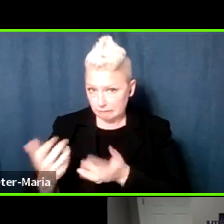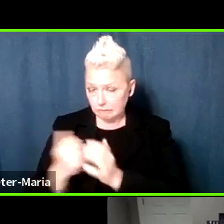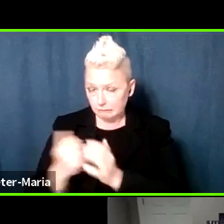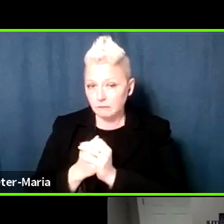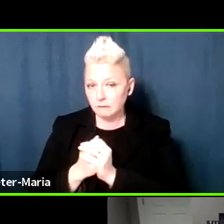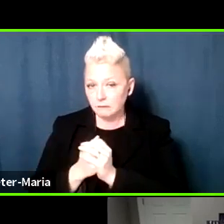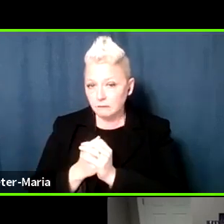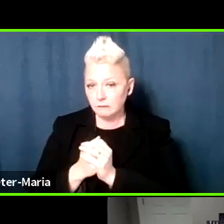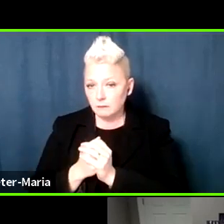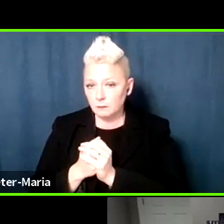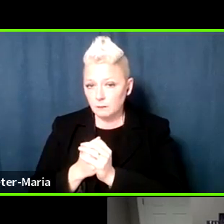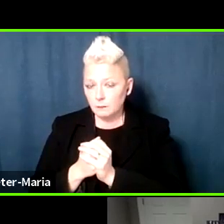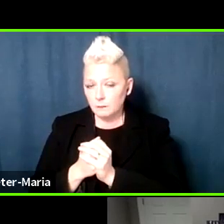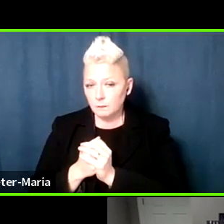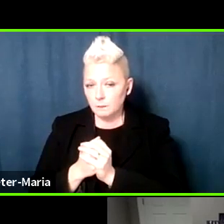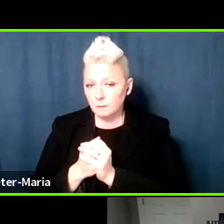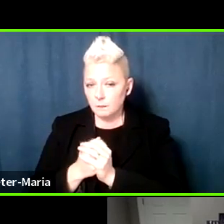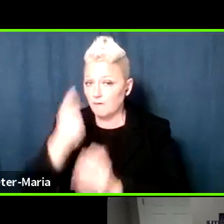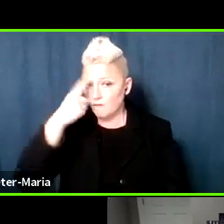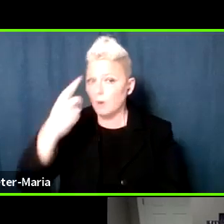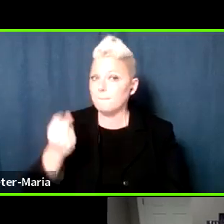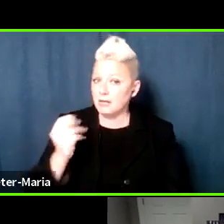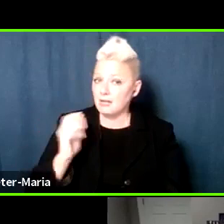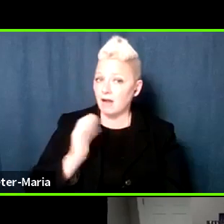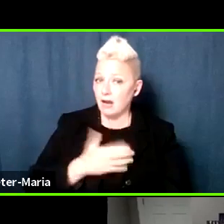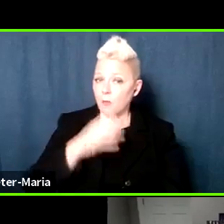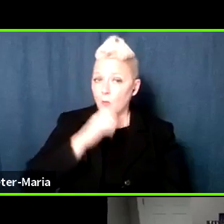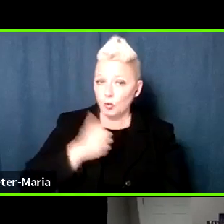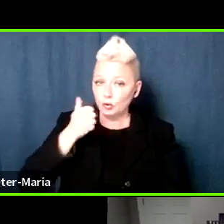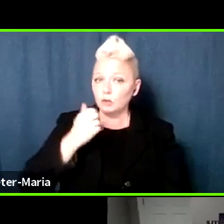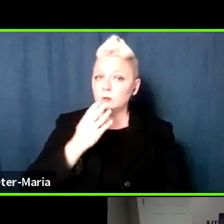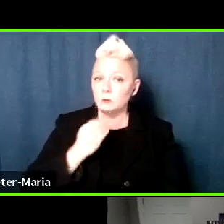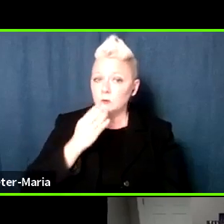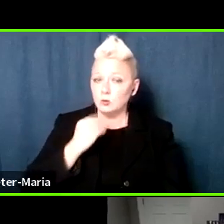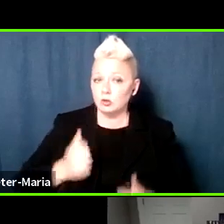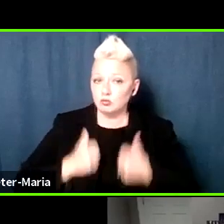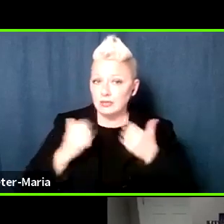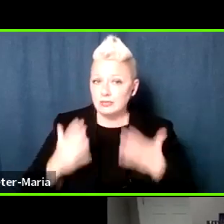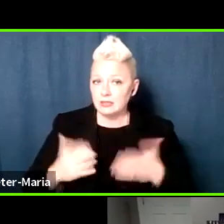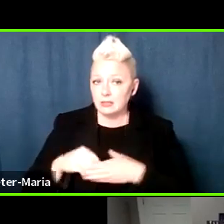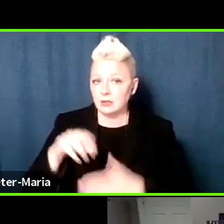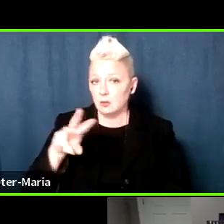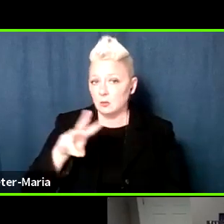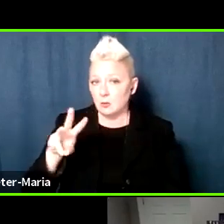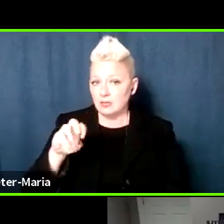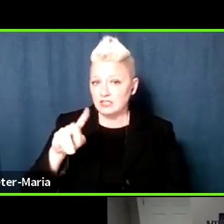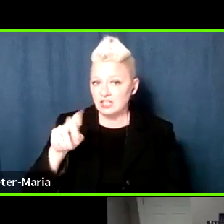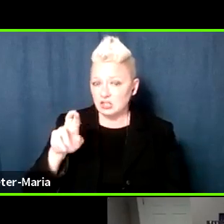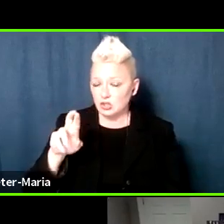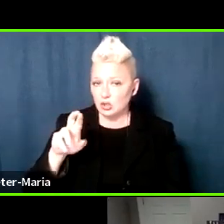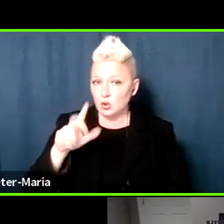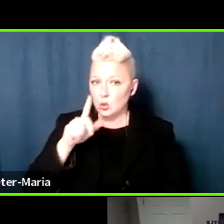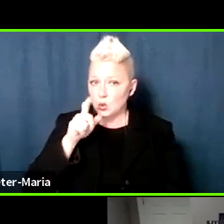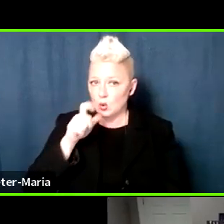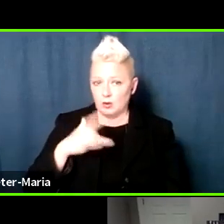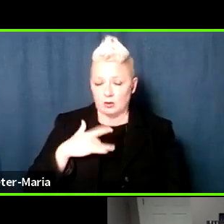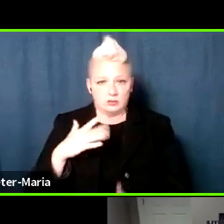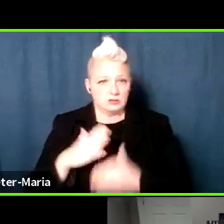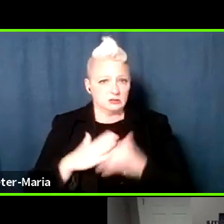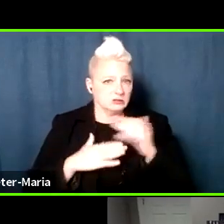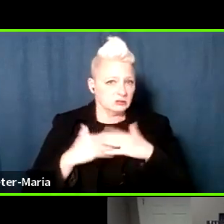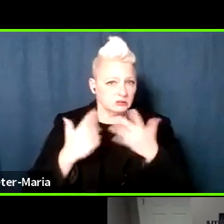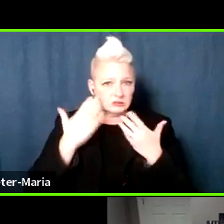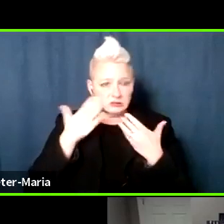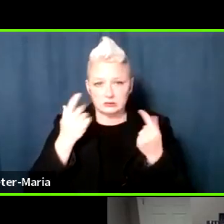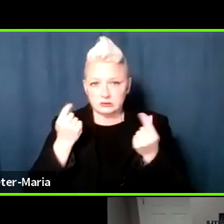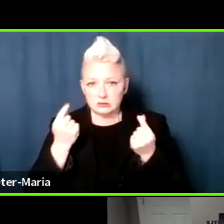police for many of our older Jewish residents in Westchester who have unease, but they don't quite know